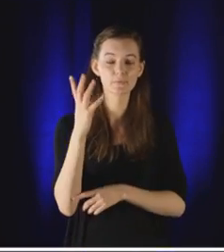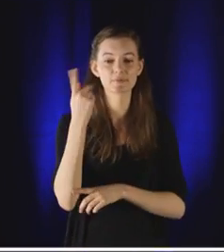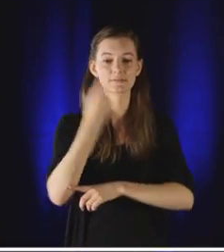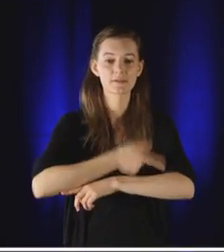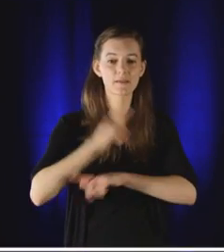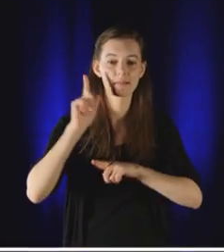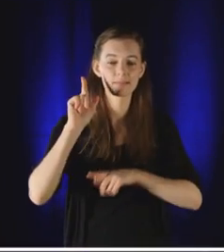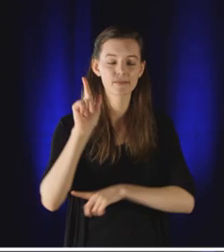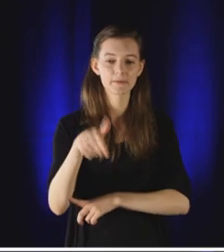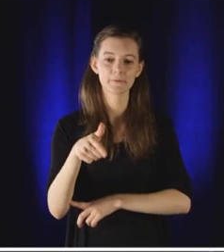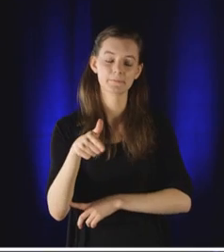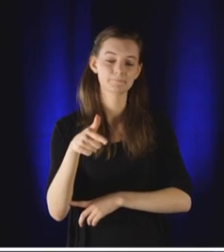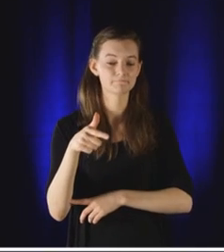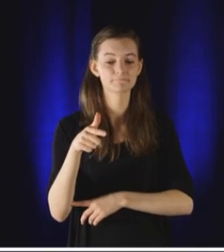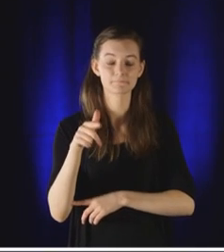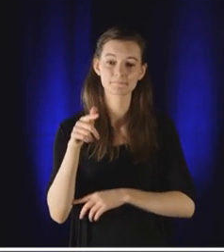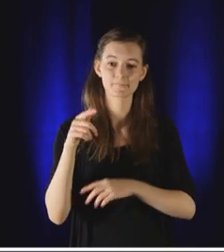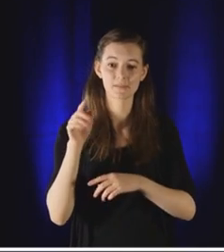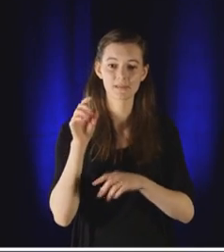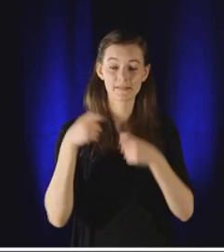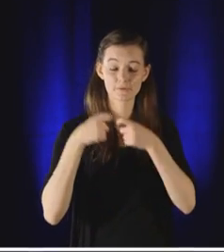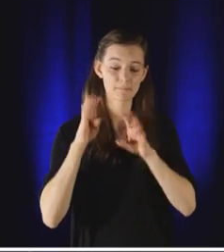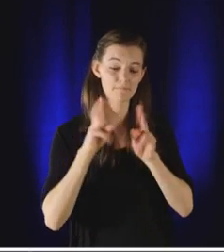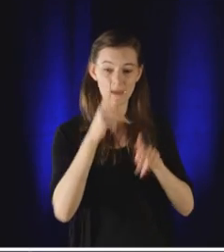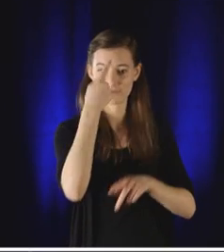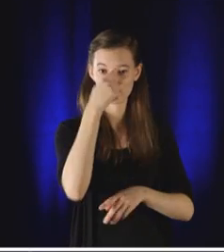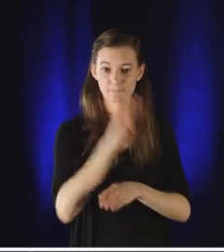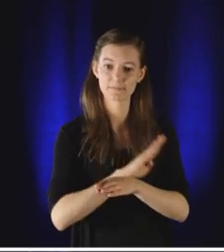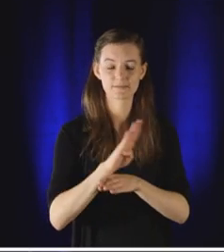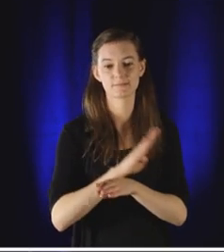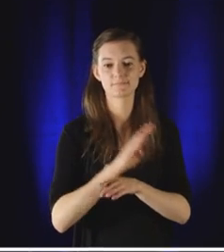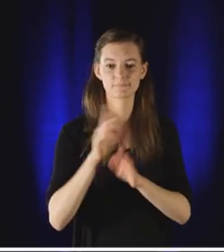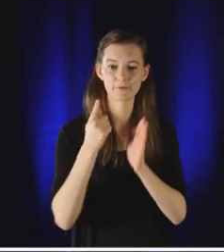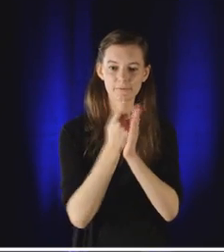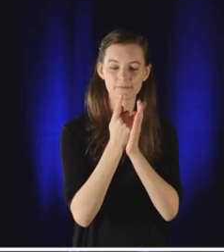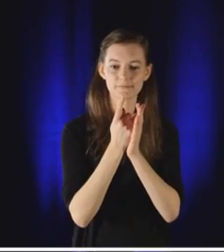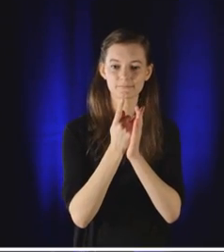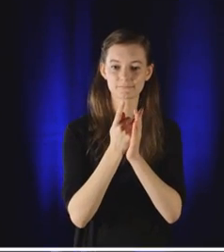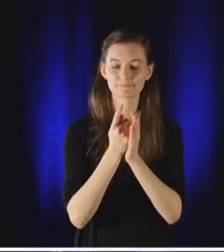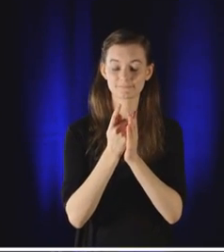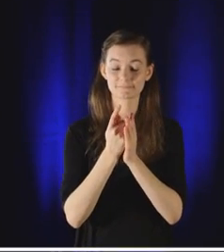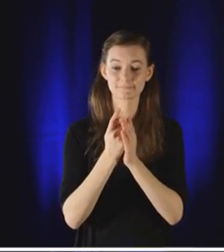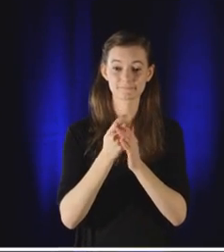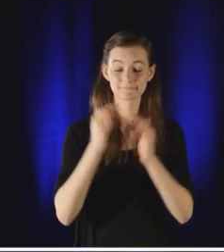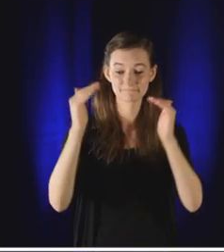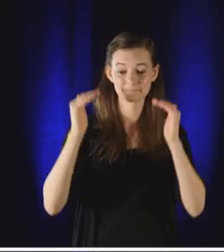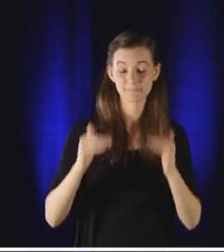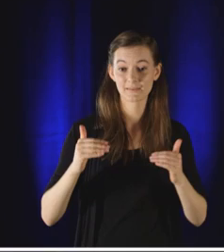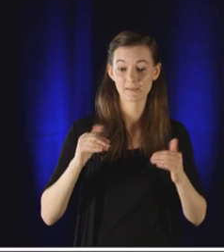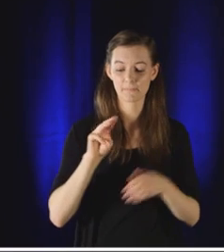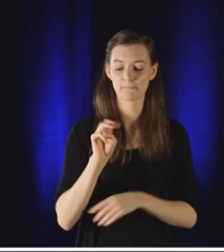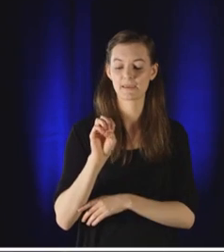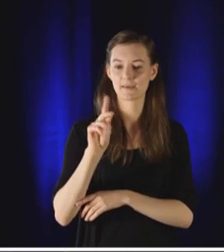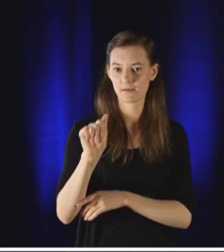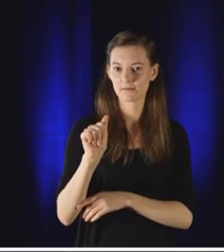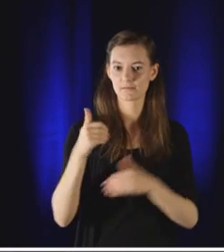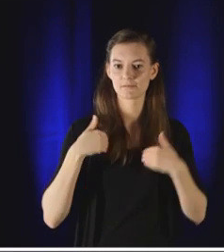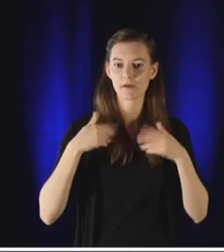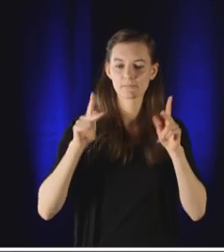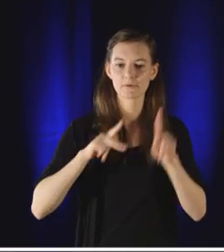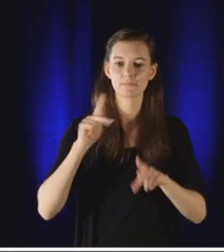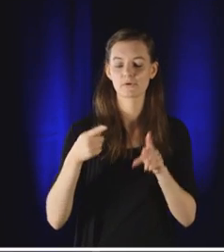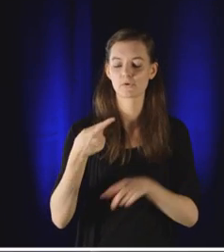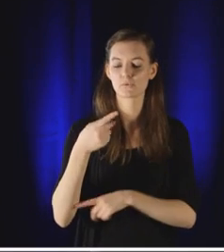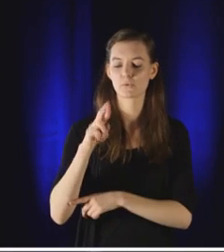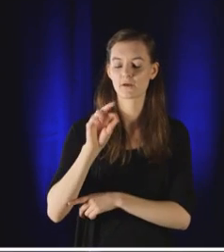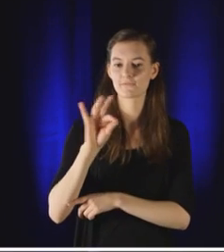restored for business hours. Or take the media. In ISIS-controlled cities like Sarakheb, youth are risking their lives to